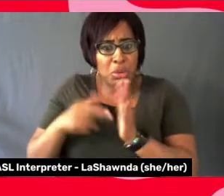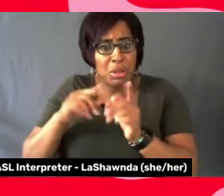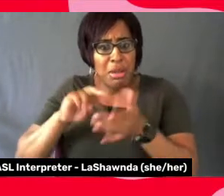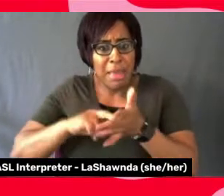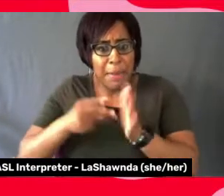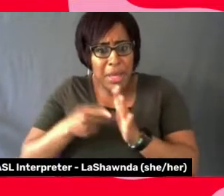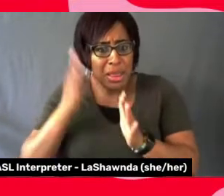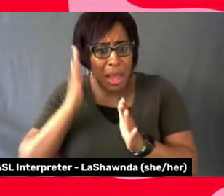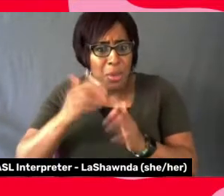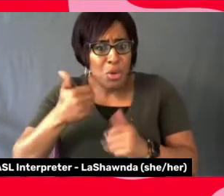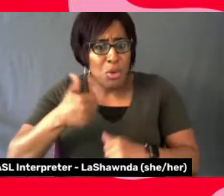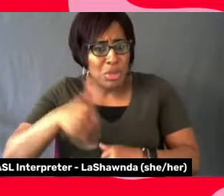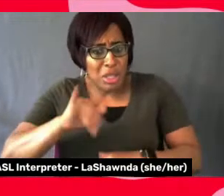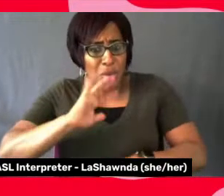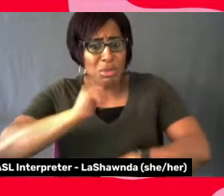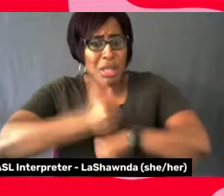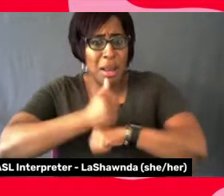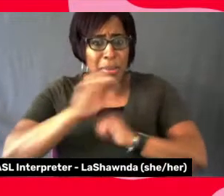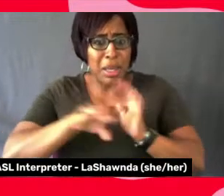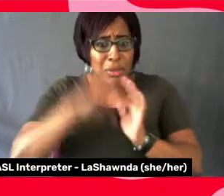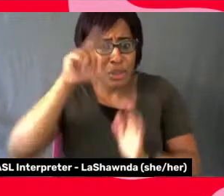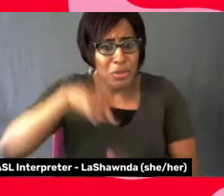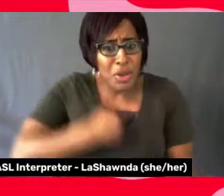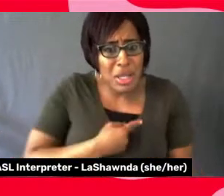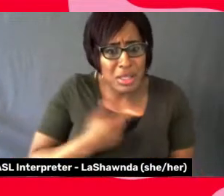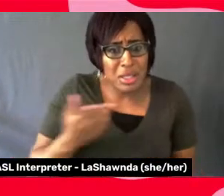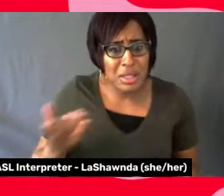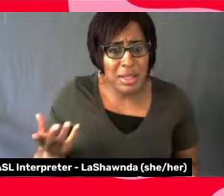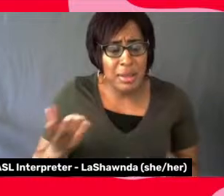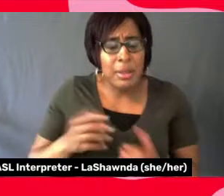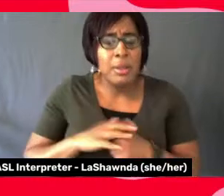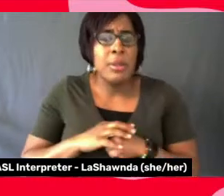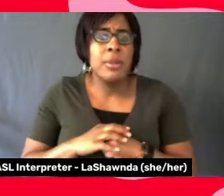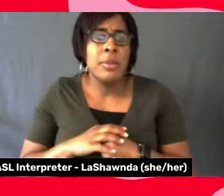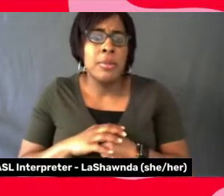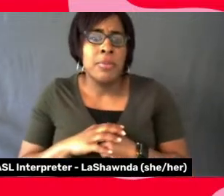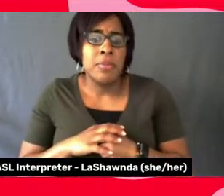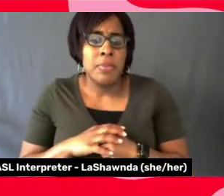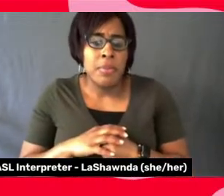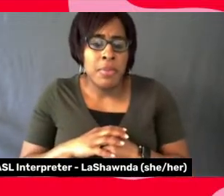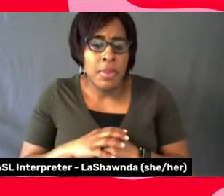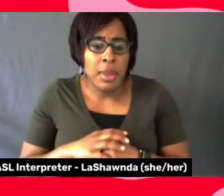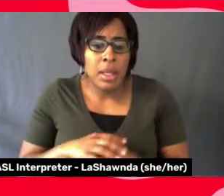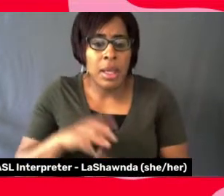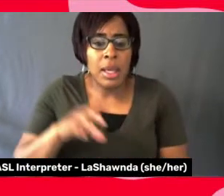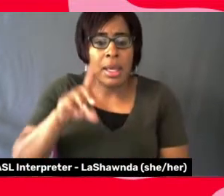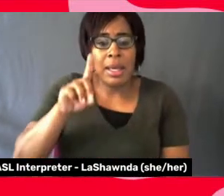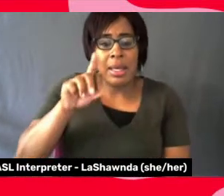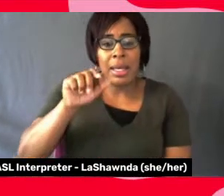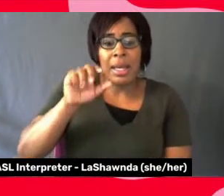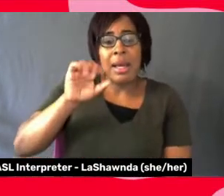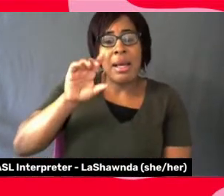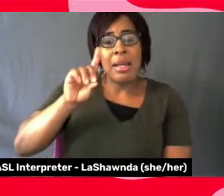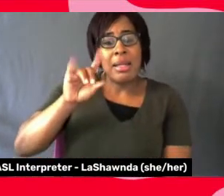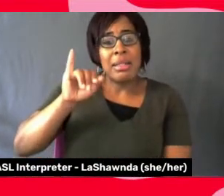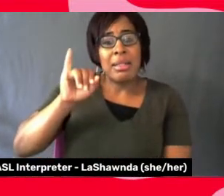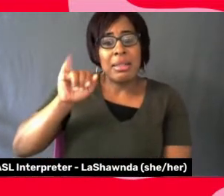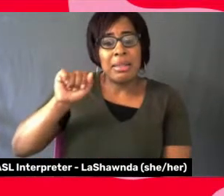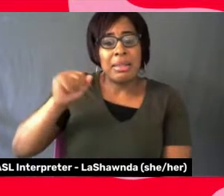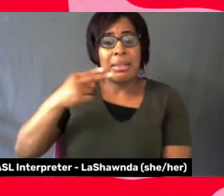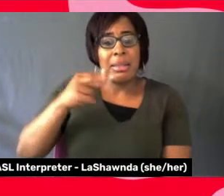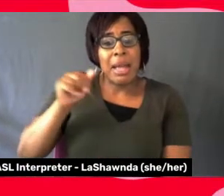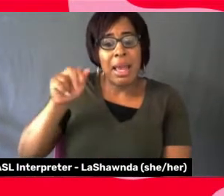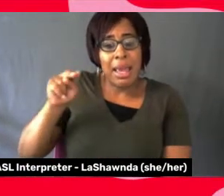us? Uh, was their, you know, their thought. Um, Julia, Diane Carroll got backlash from the black community